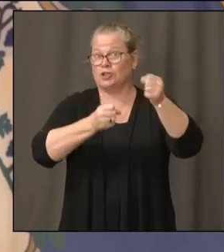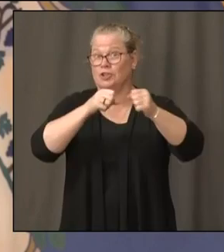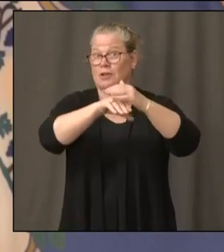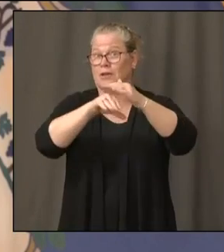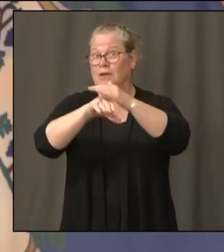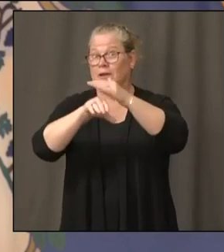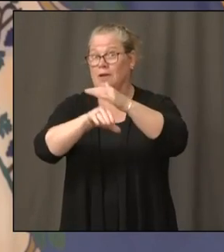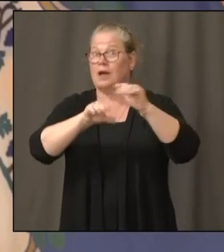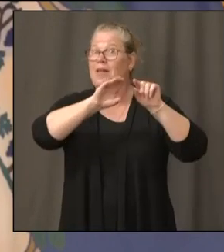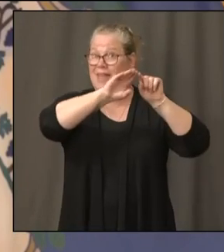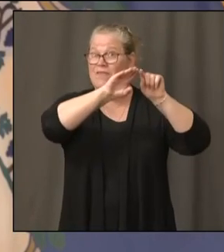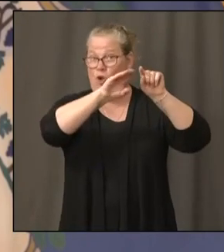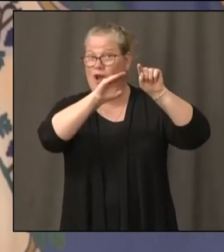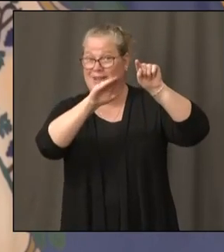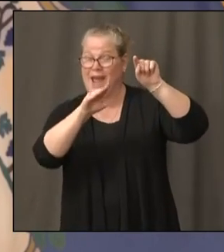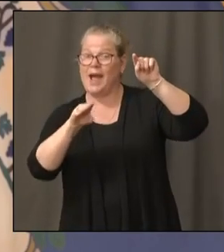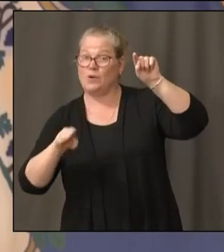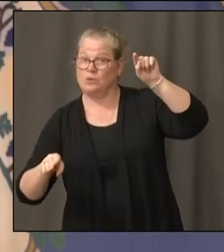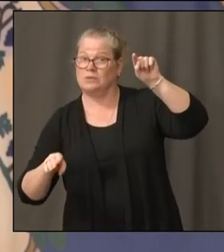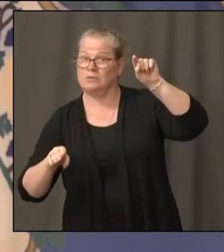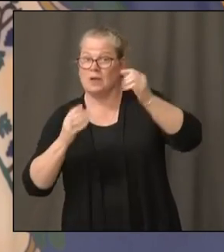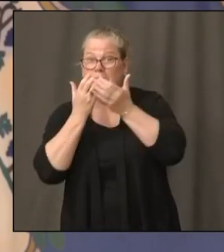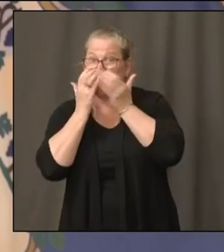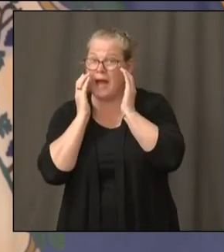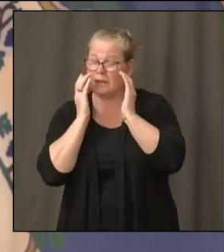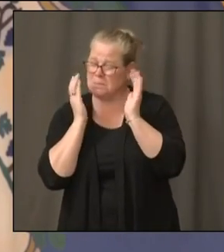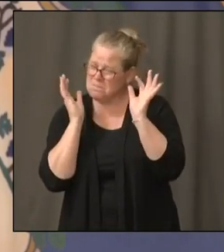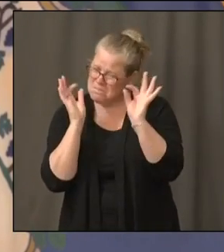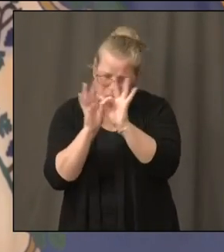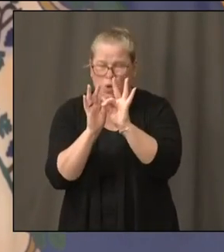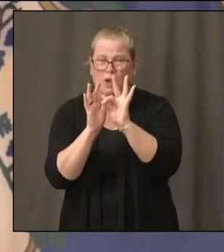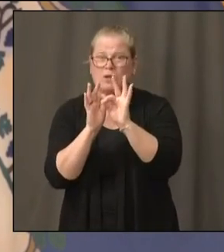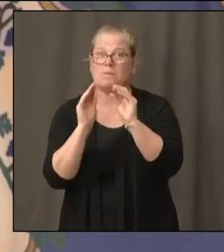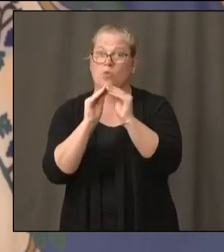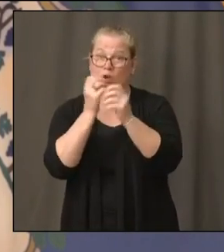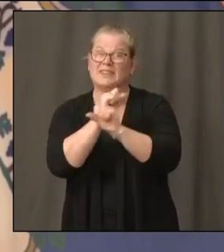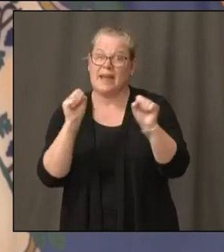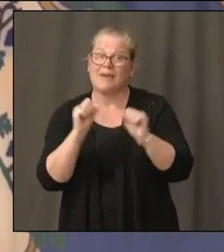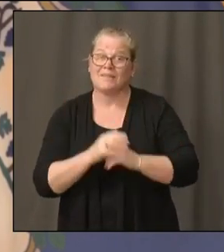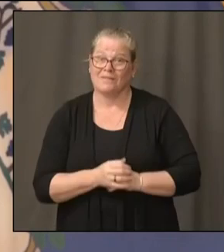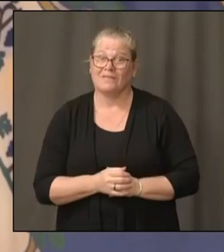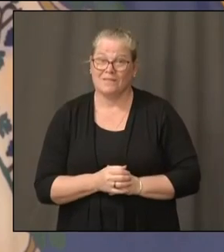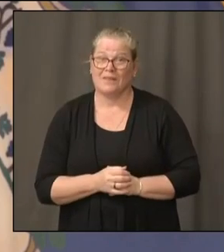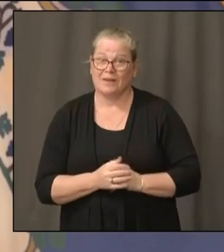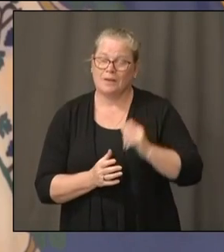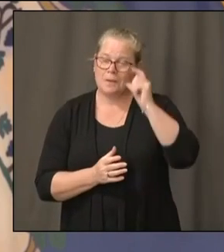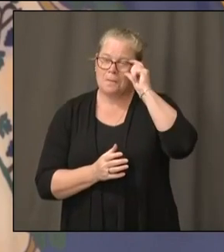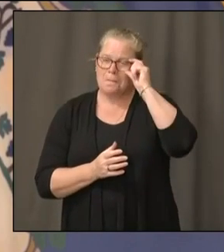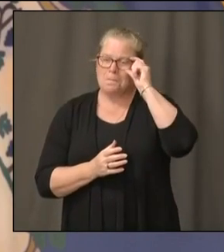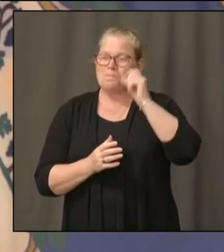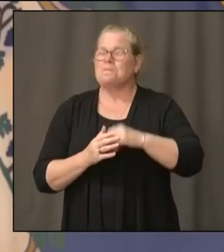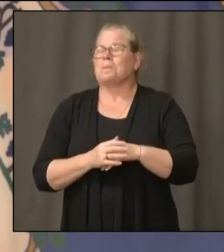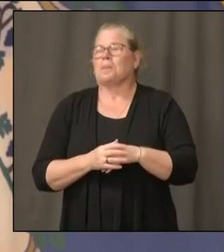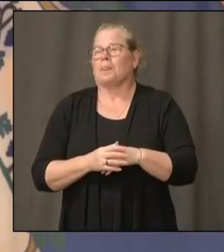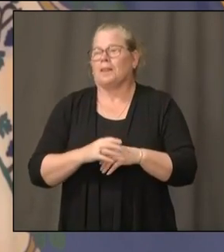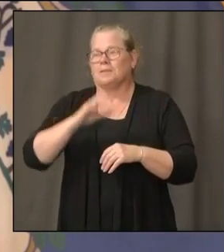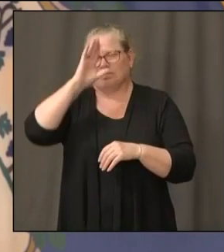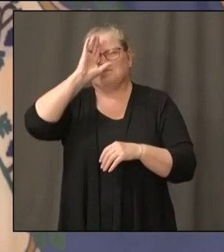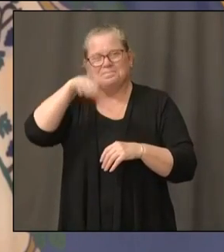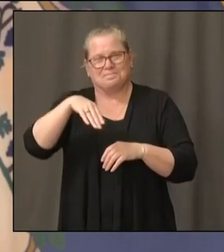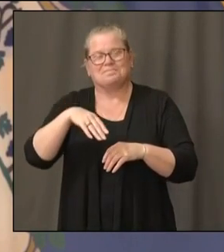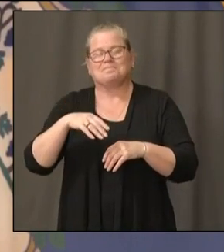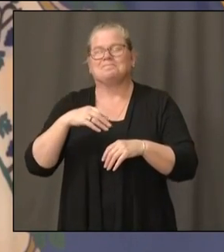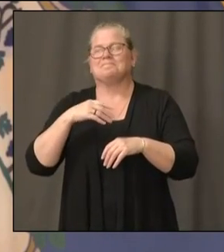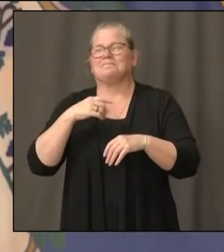does make you safer. As you know, we've had a little bit of a competition about who can come up with the best story about wearing the